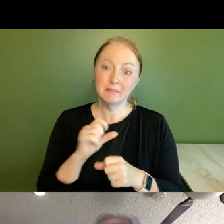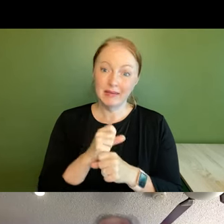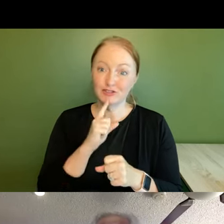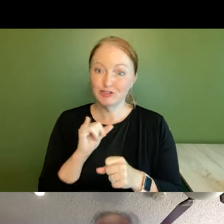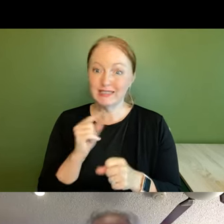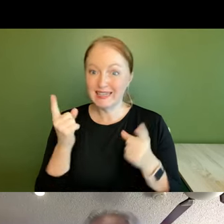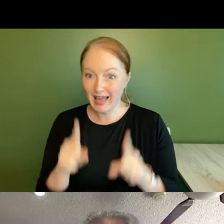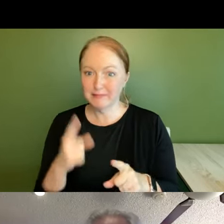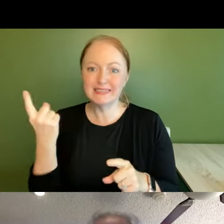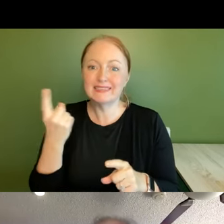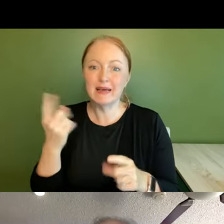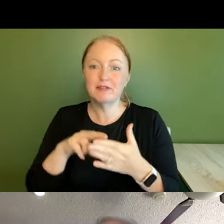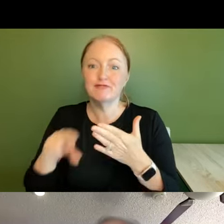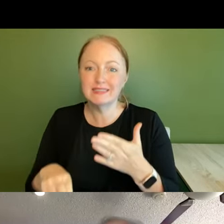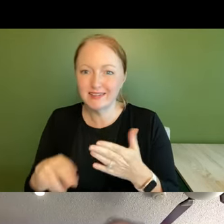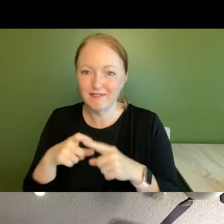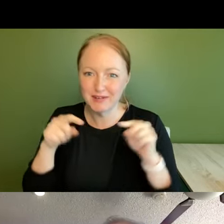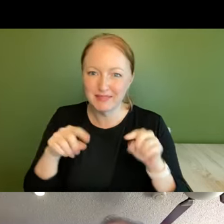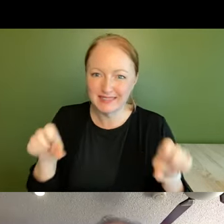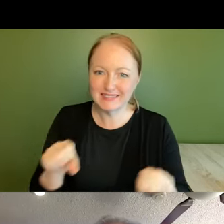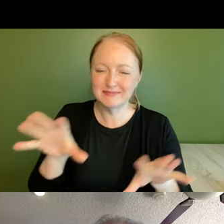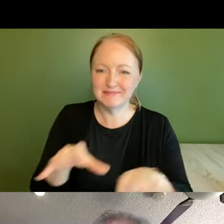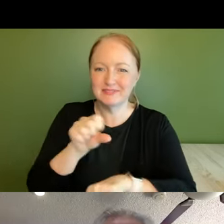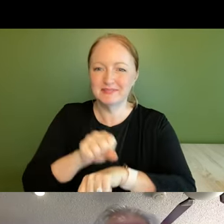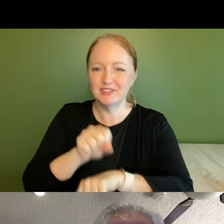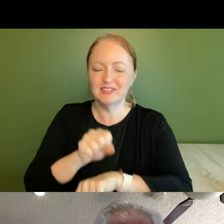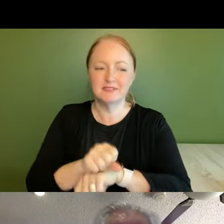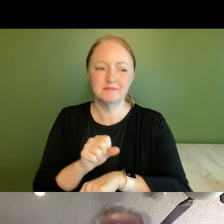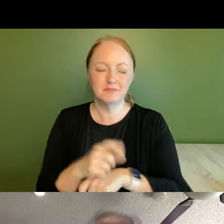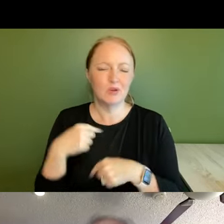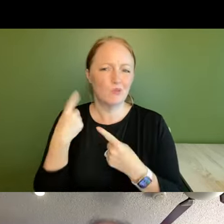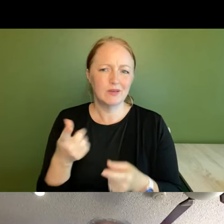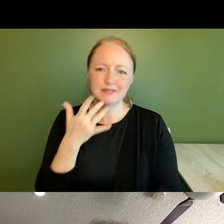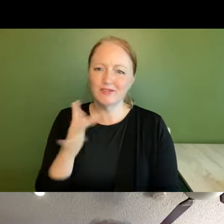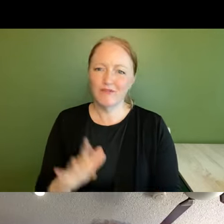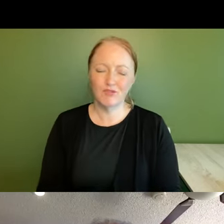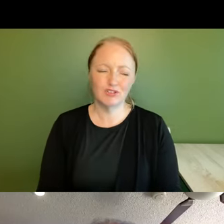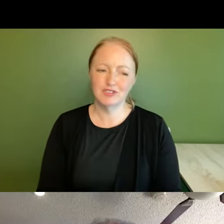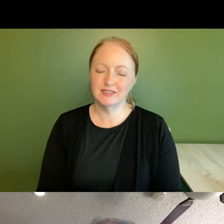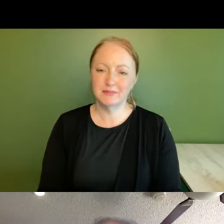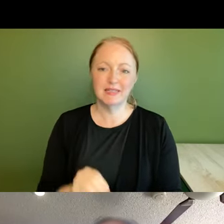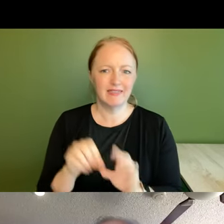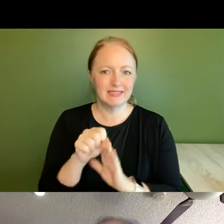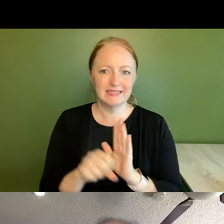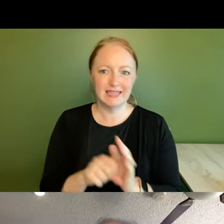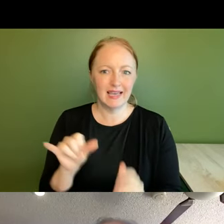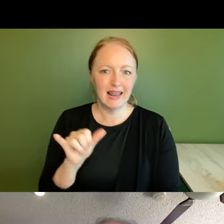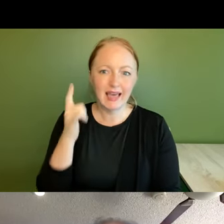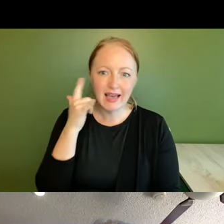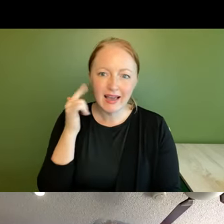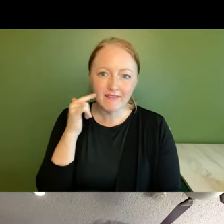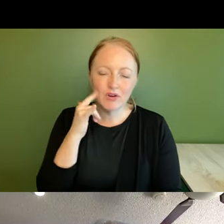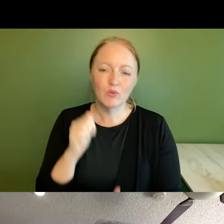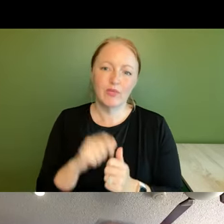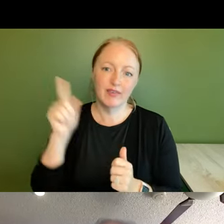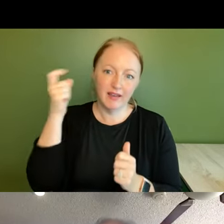something comes out of it and um we've been so fortunate to be in the state like california with